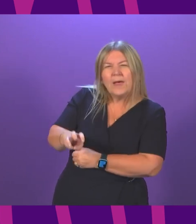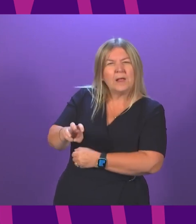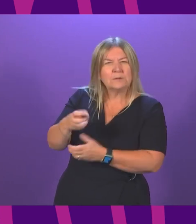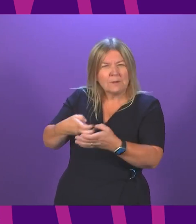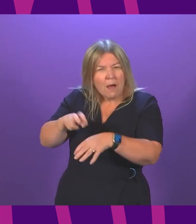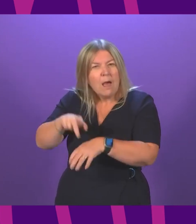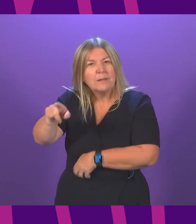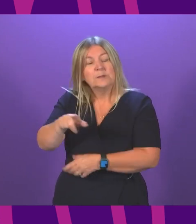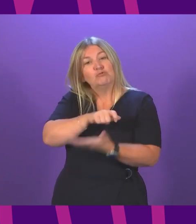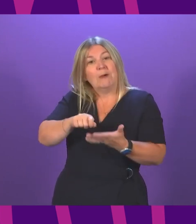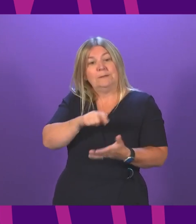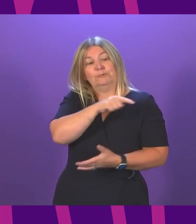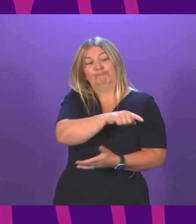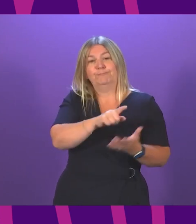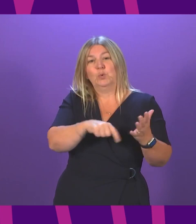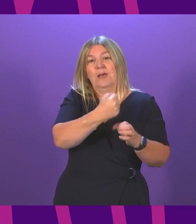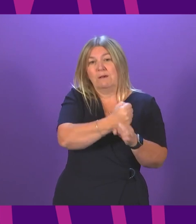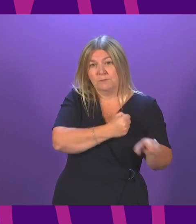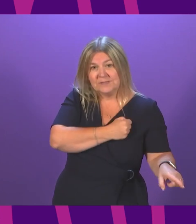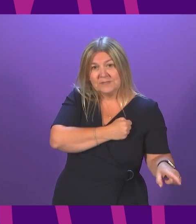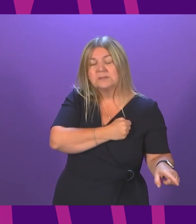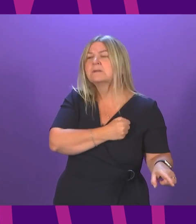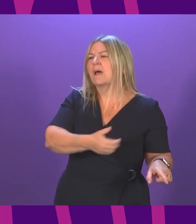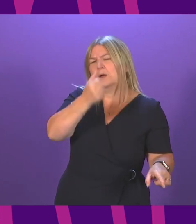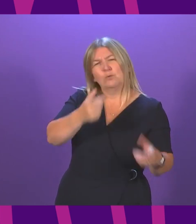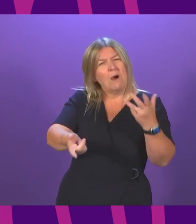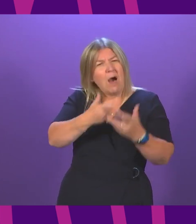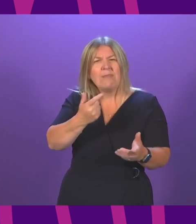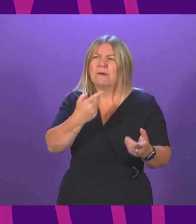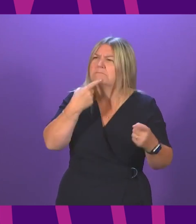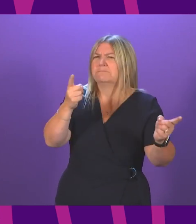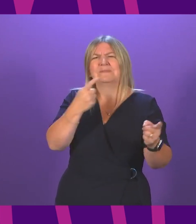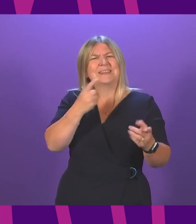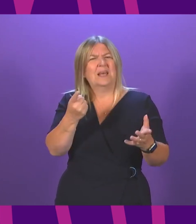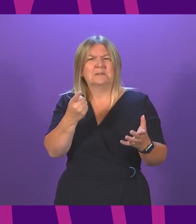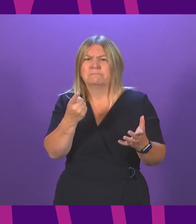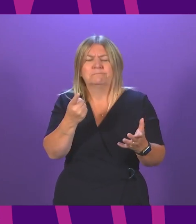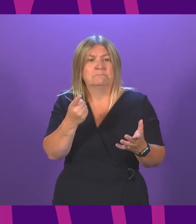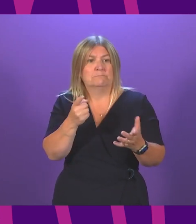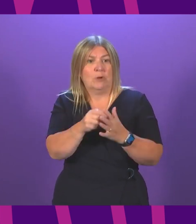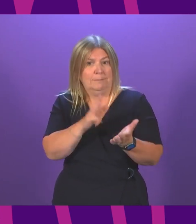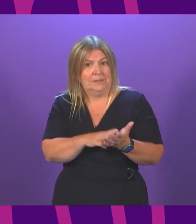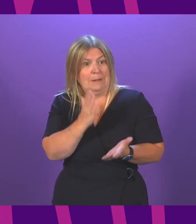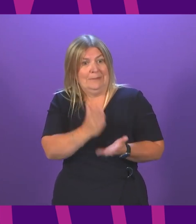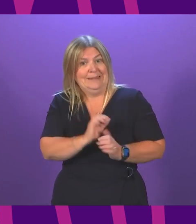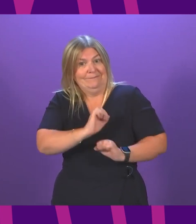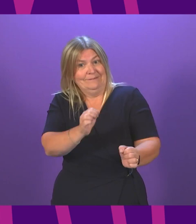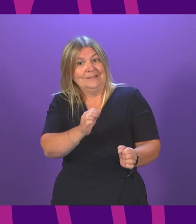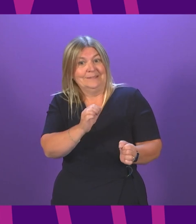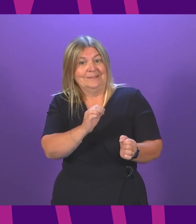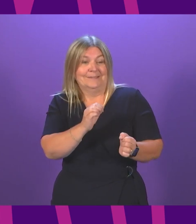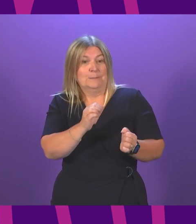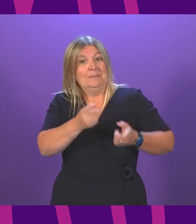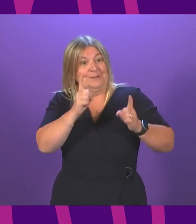I know the same calls have come from the children commissioners, poverty campaigners, even the prime minister's own back benches. And